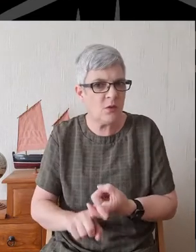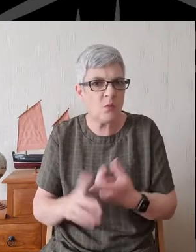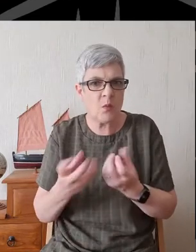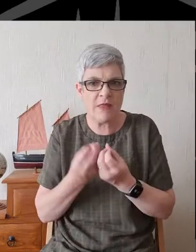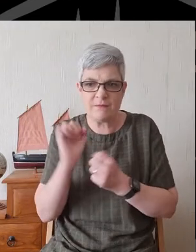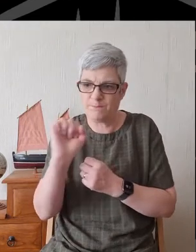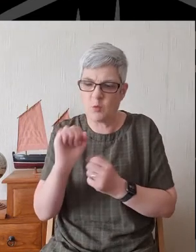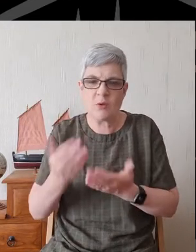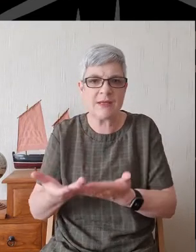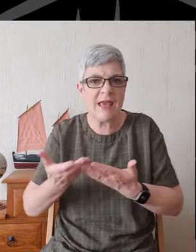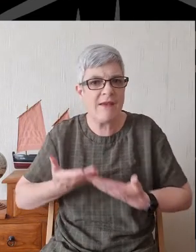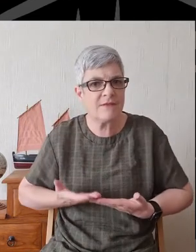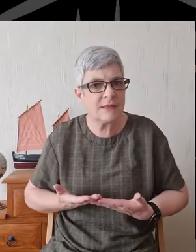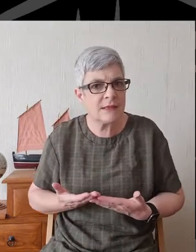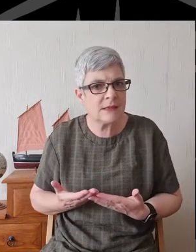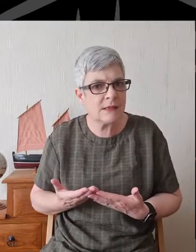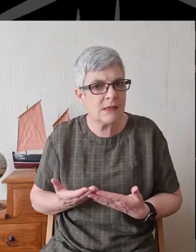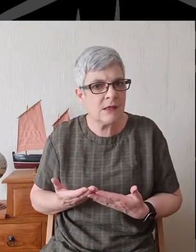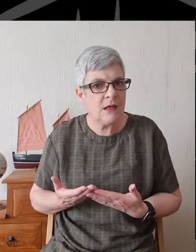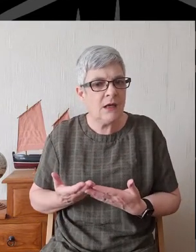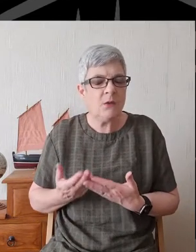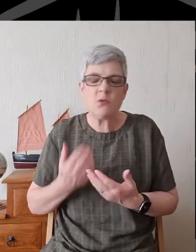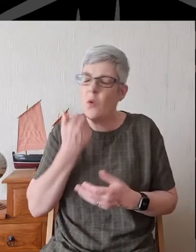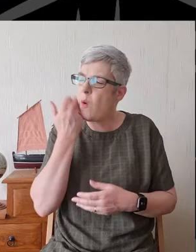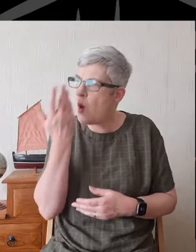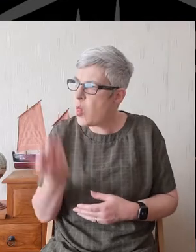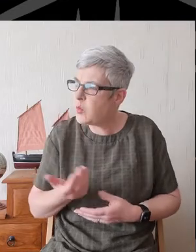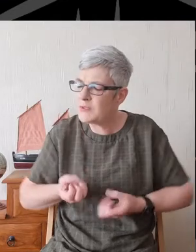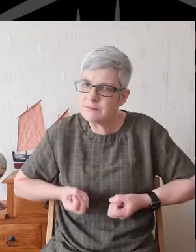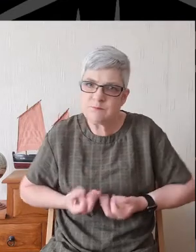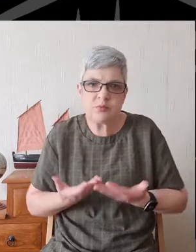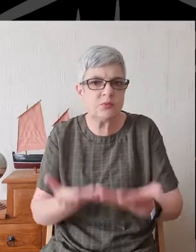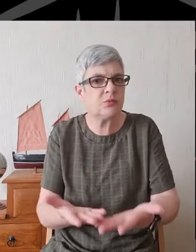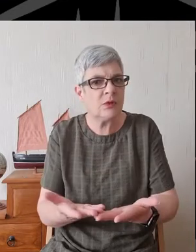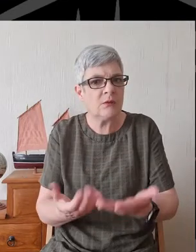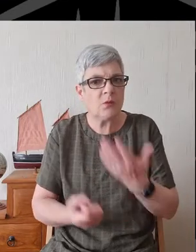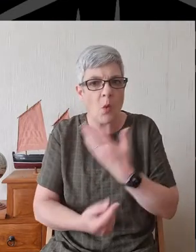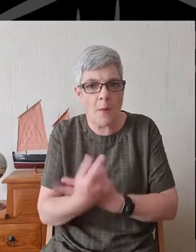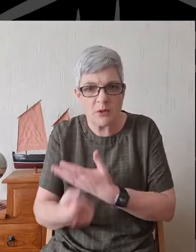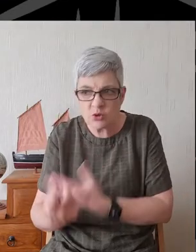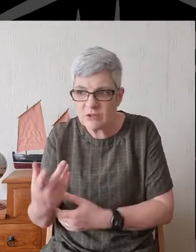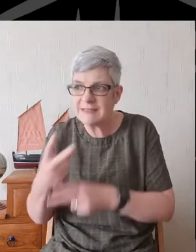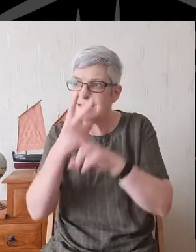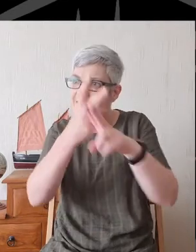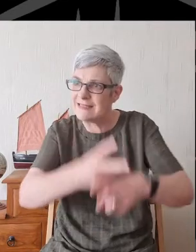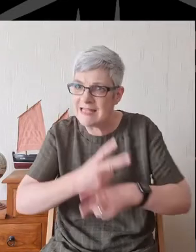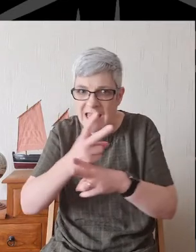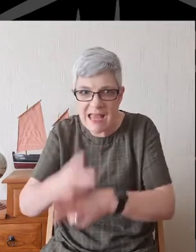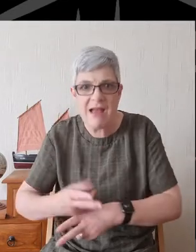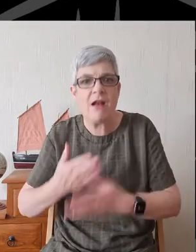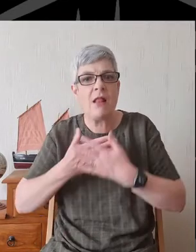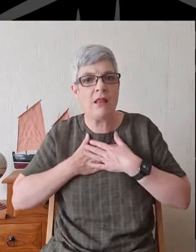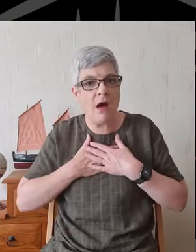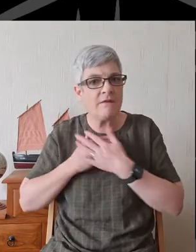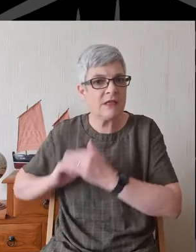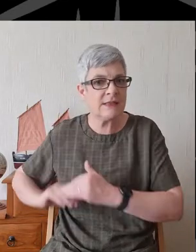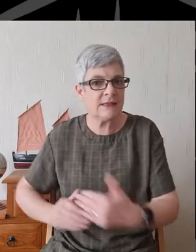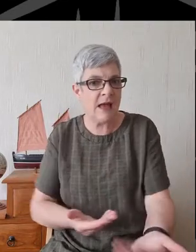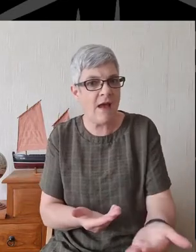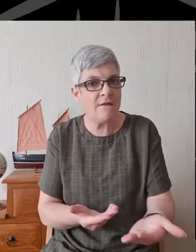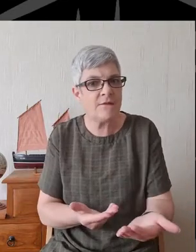us. We've not always been generous with our opportunities to care and love and serve.